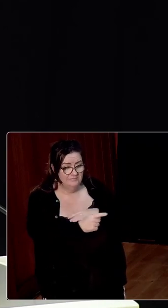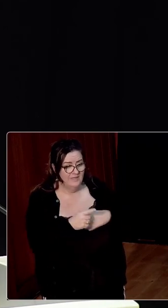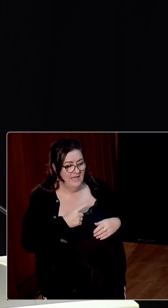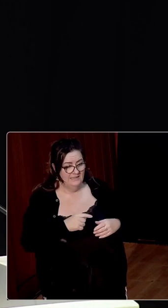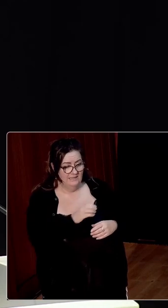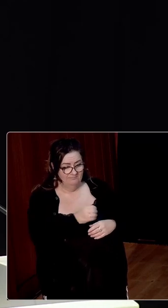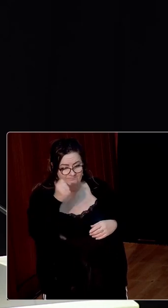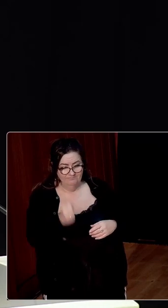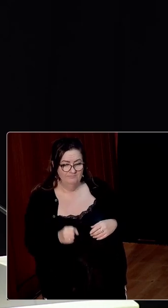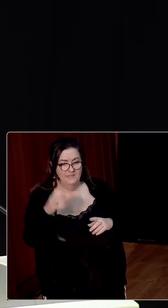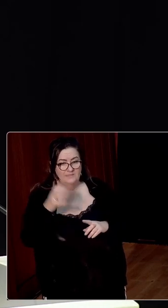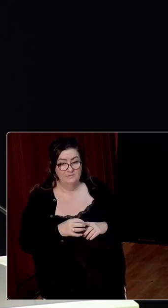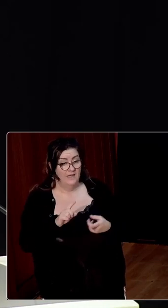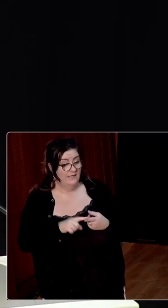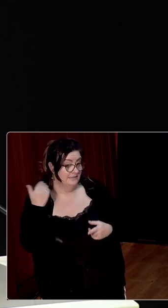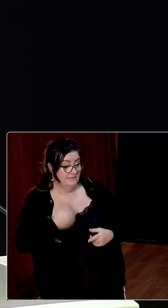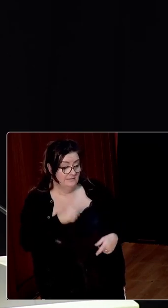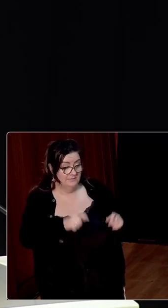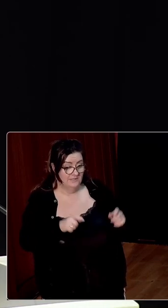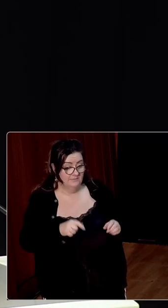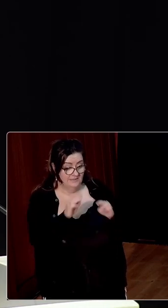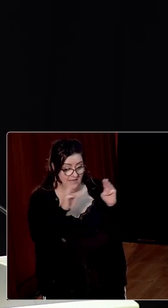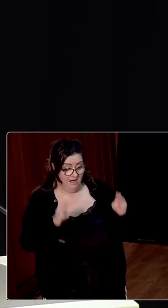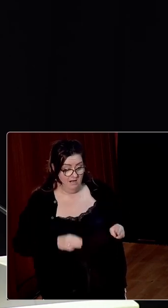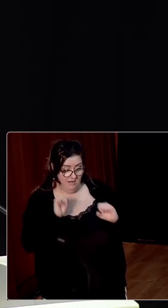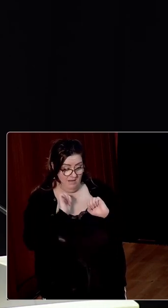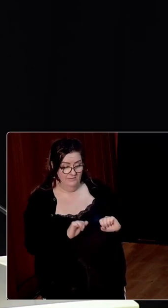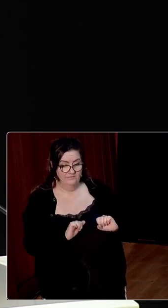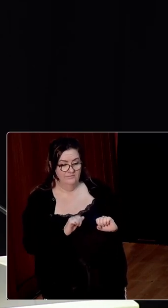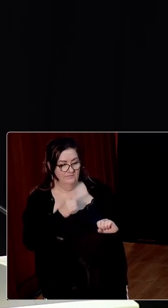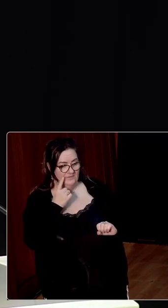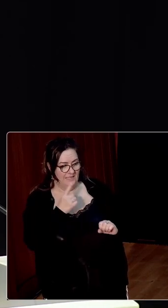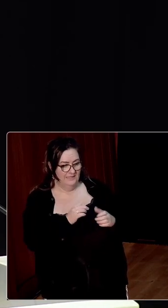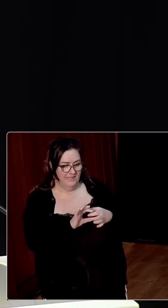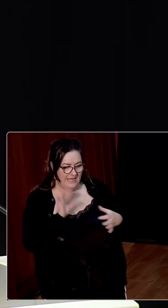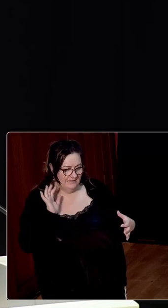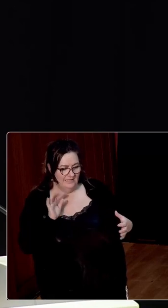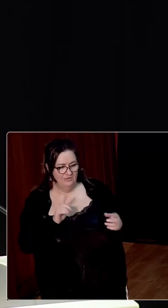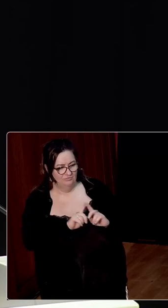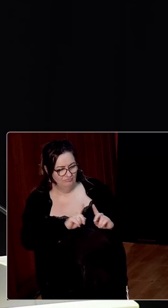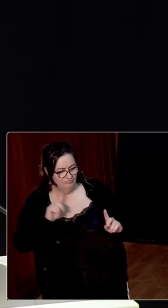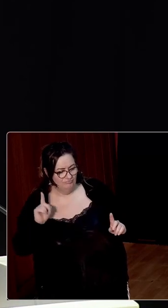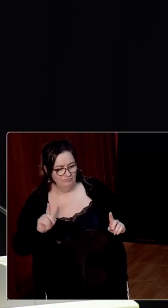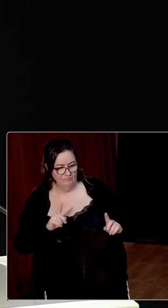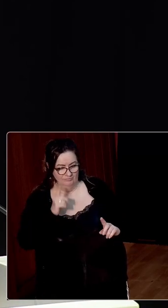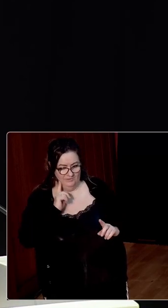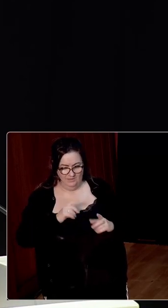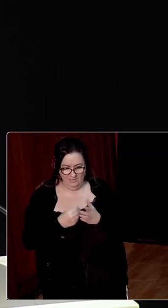and killed people. This archive embodies the tension and alienation caused by totalizing